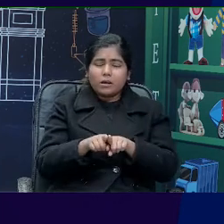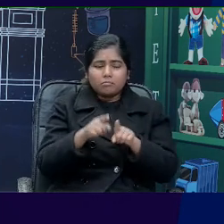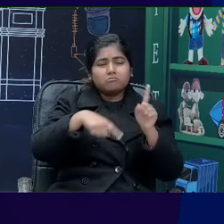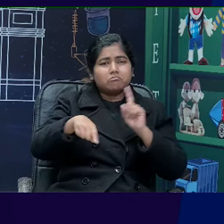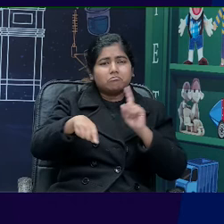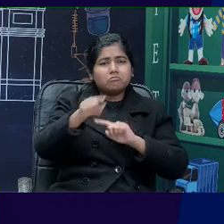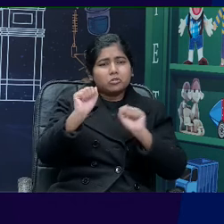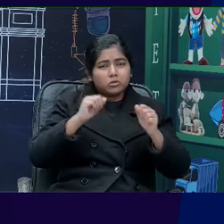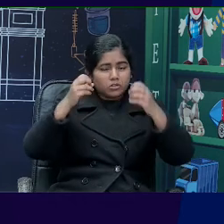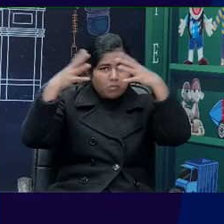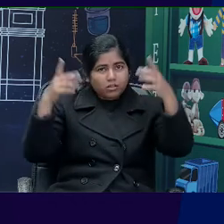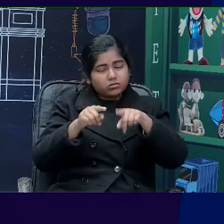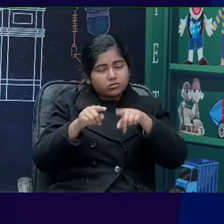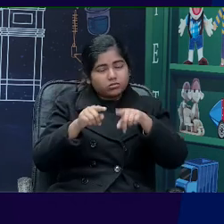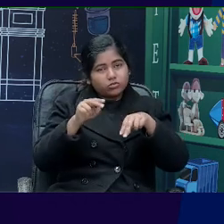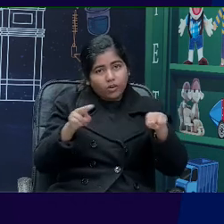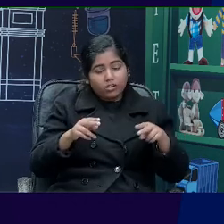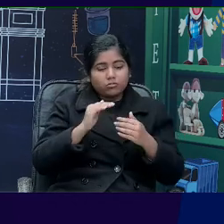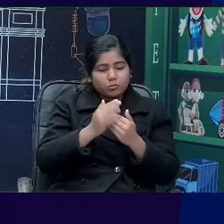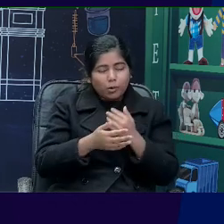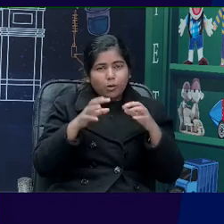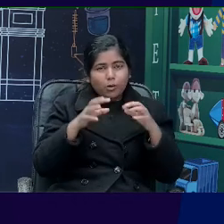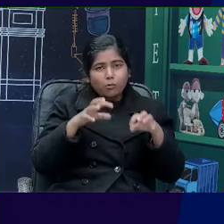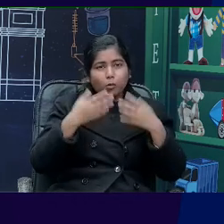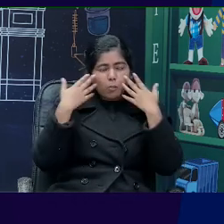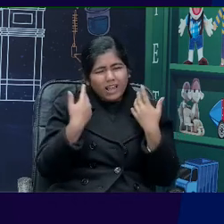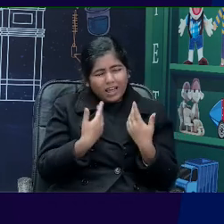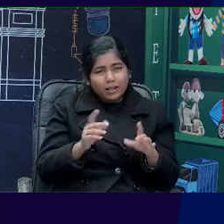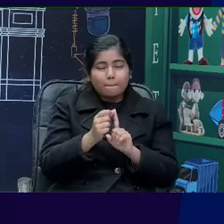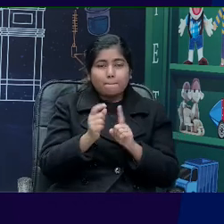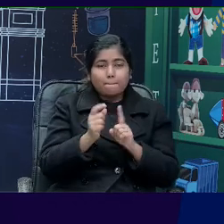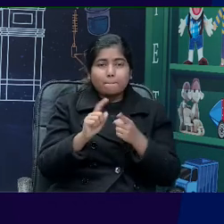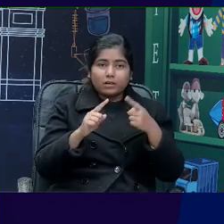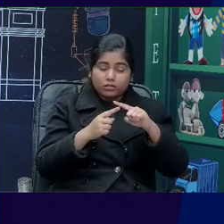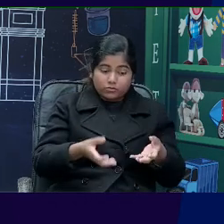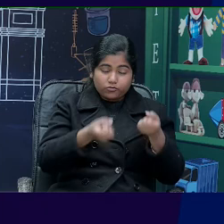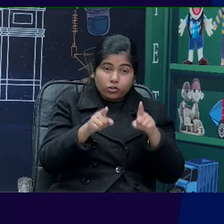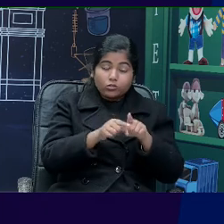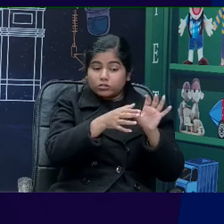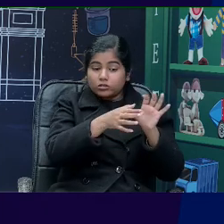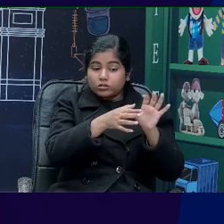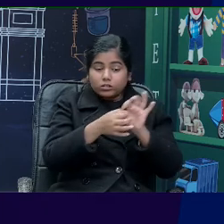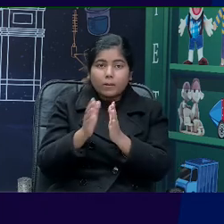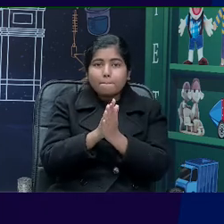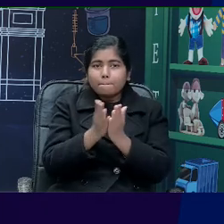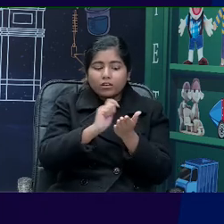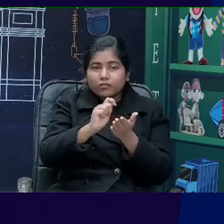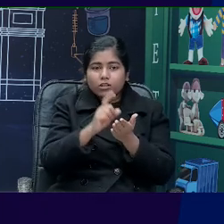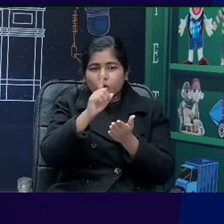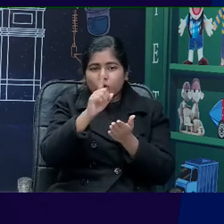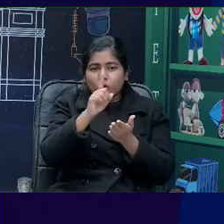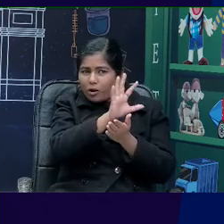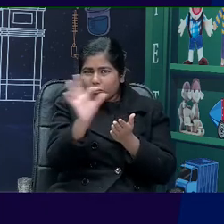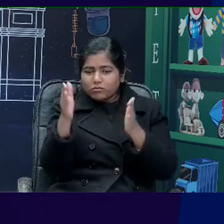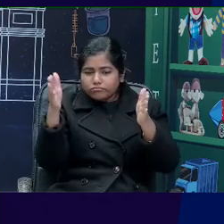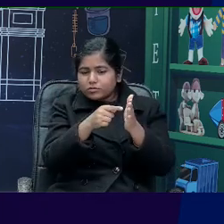Imagine you finally get the pet that you had always wanted. Write diary entries for the first one week of living with them.